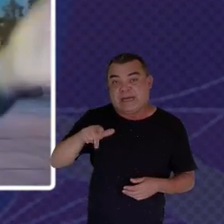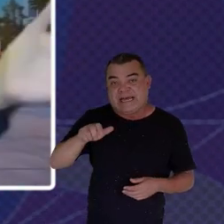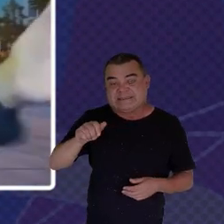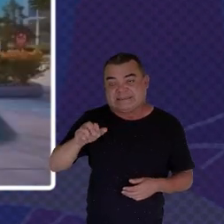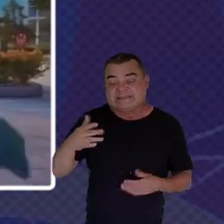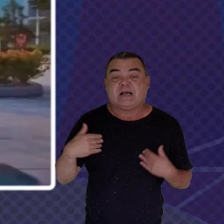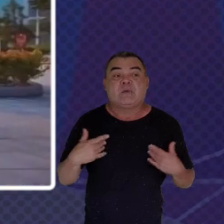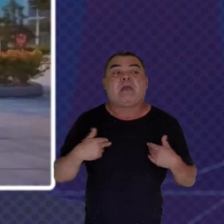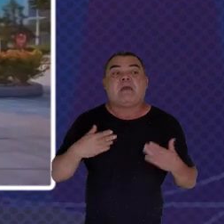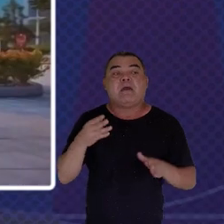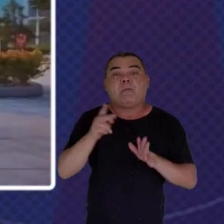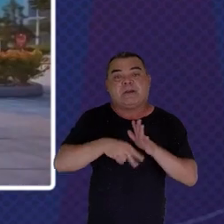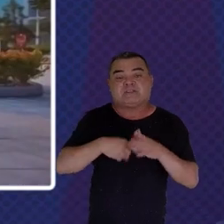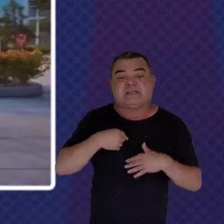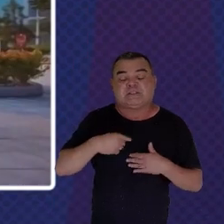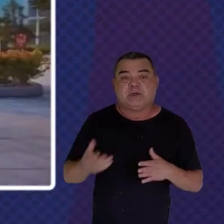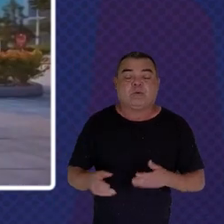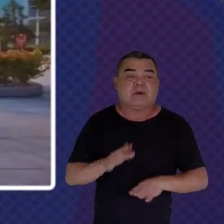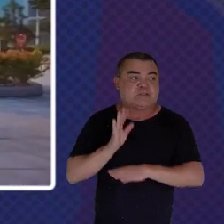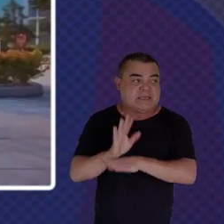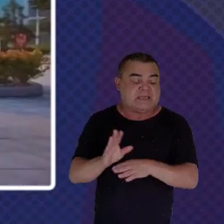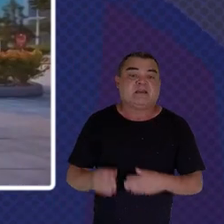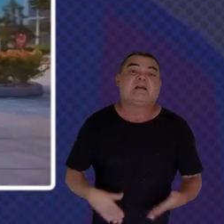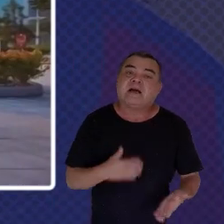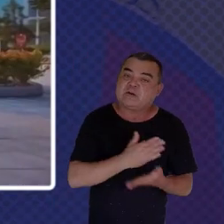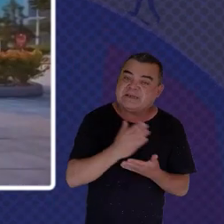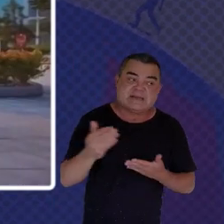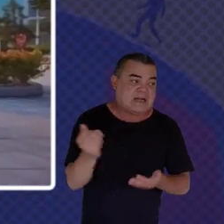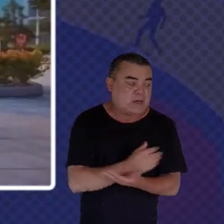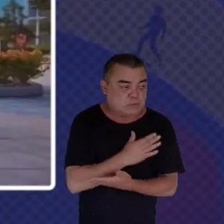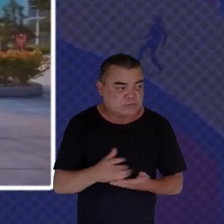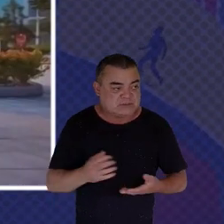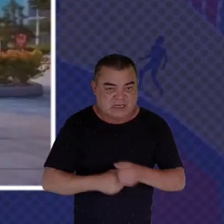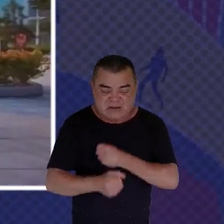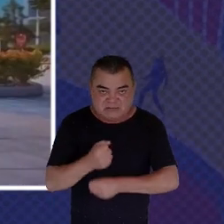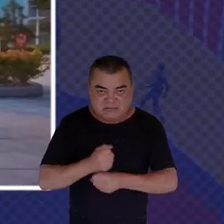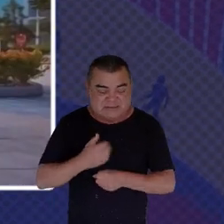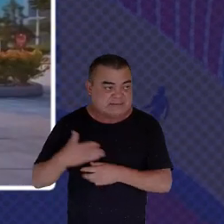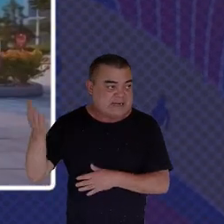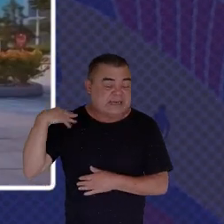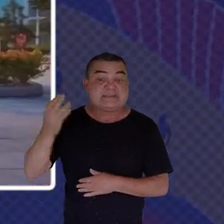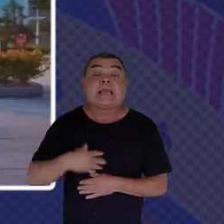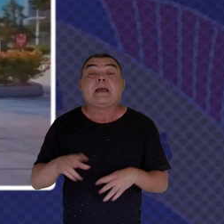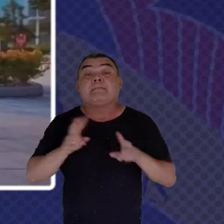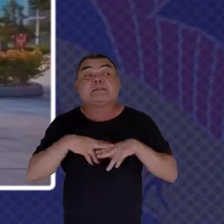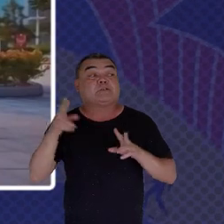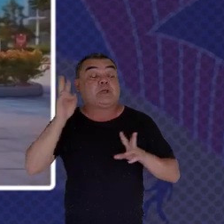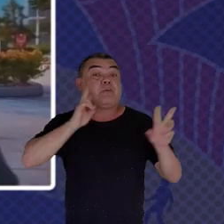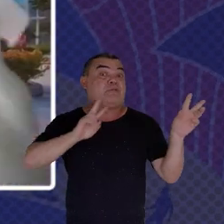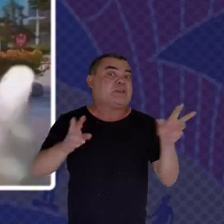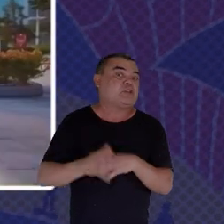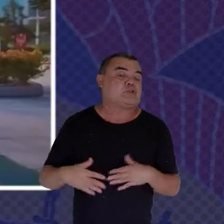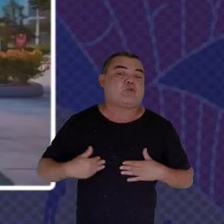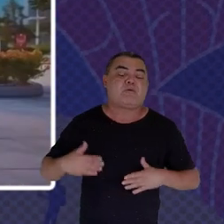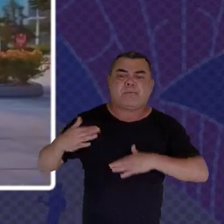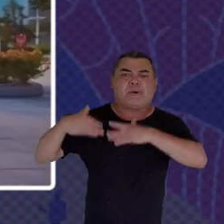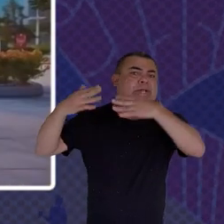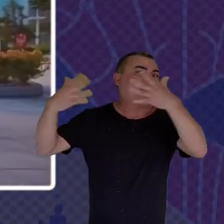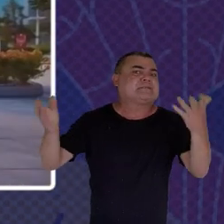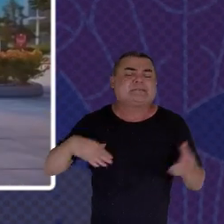I was on A different assignment A few years ago But it's been lovely To watch how the CAST work And the games That they design Have continued